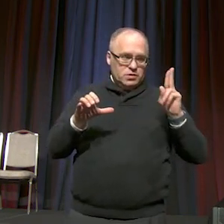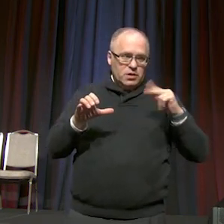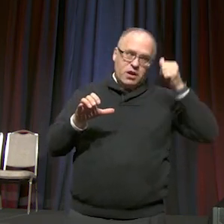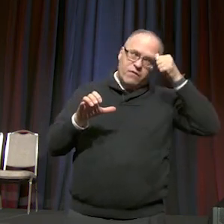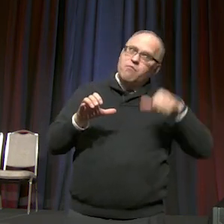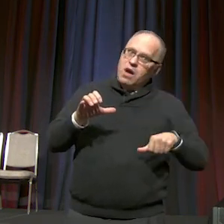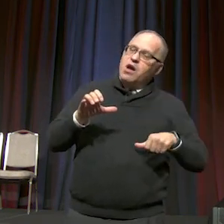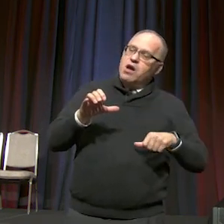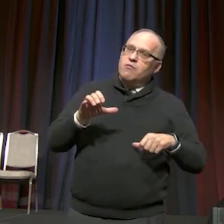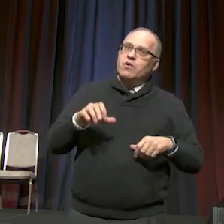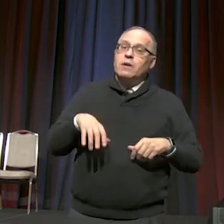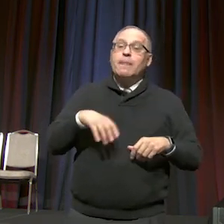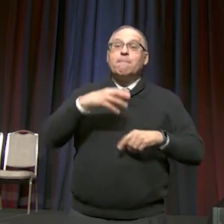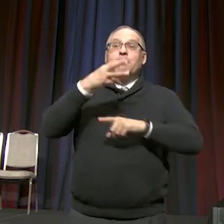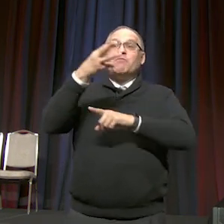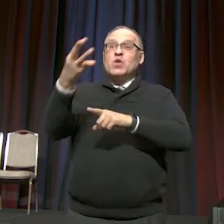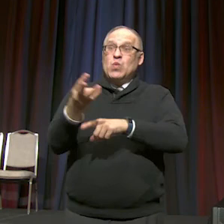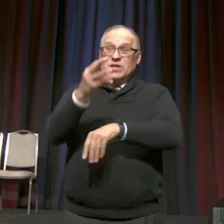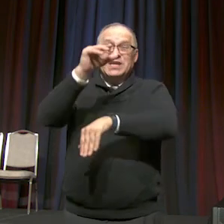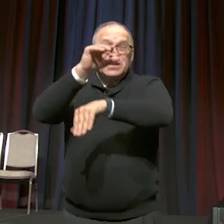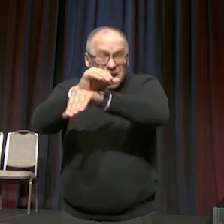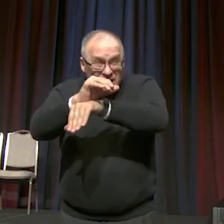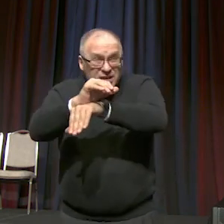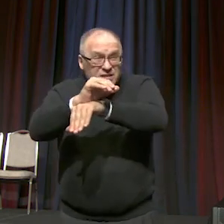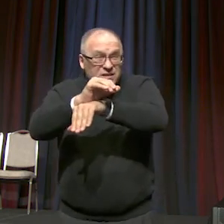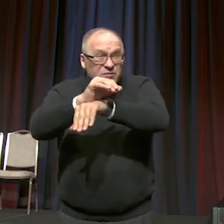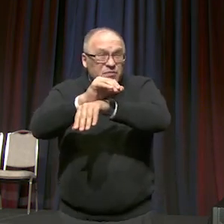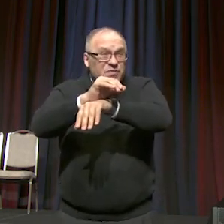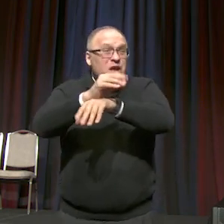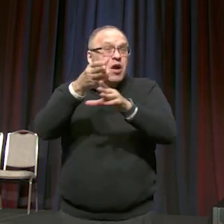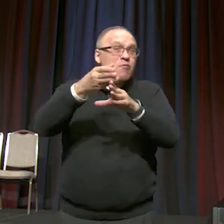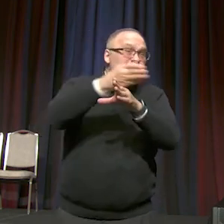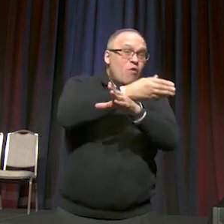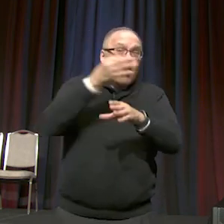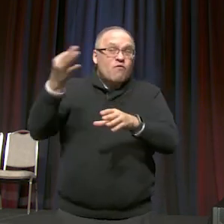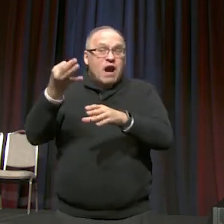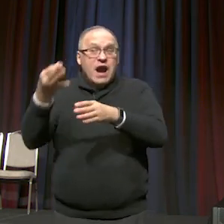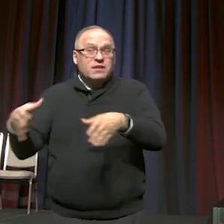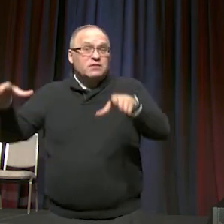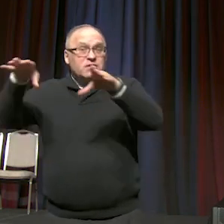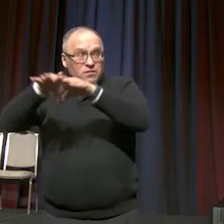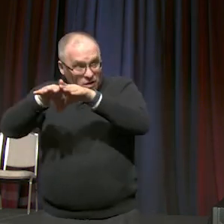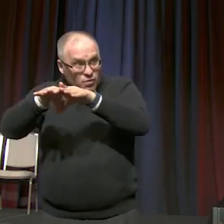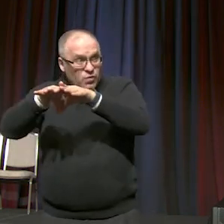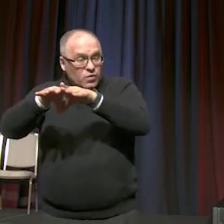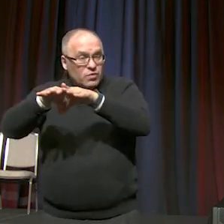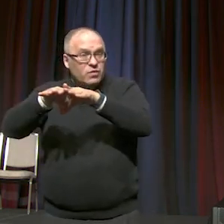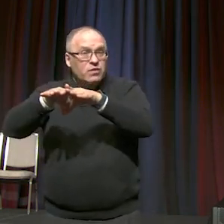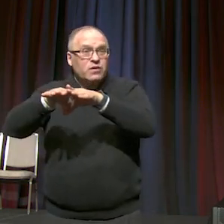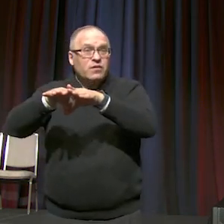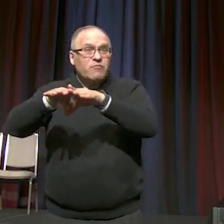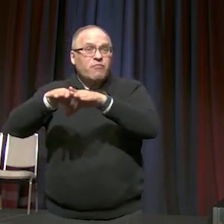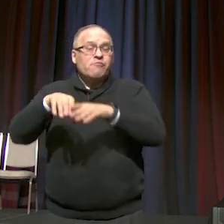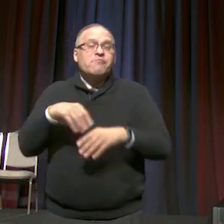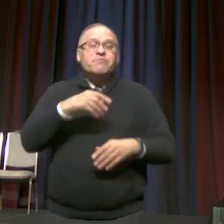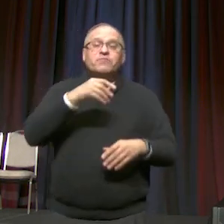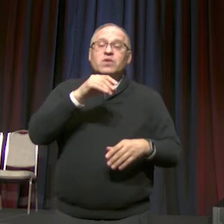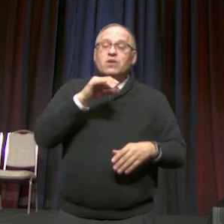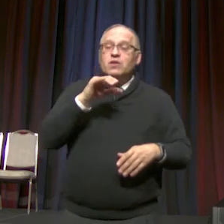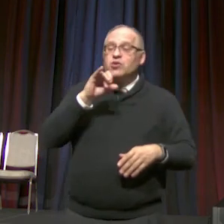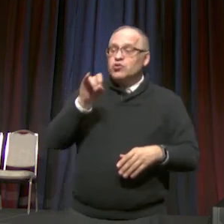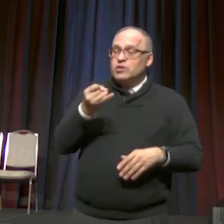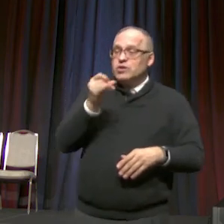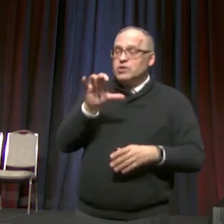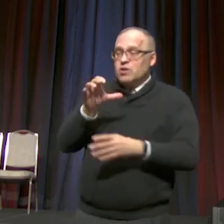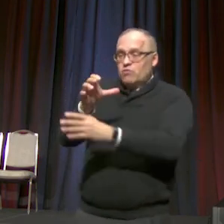on Wednesday night, Wednesday night before adjournment on Friday afternoon, the Judicial Council